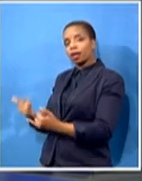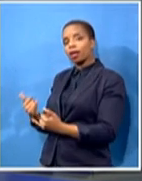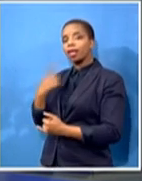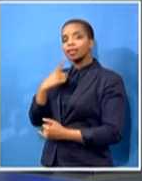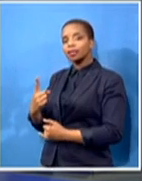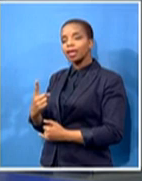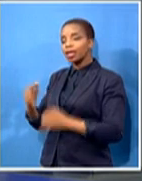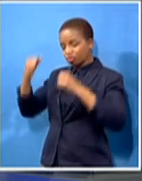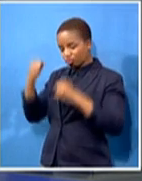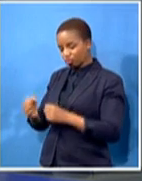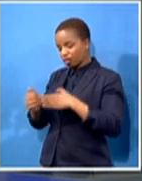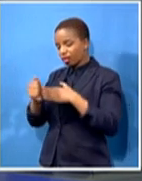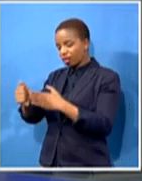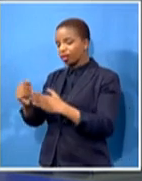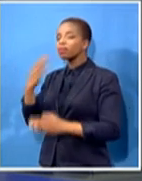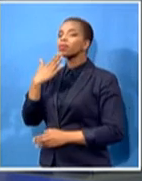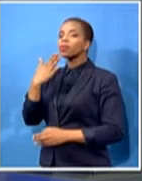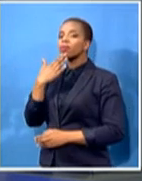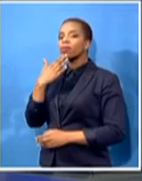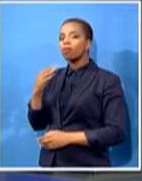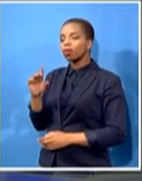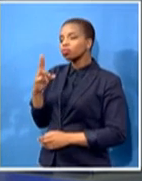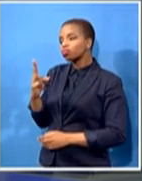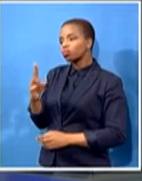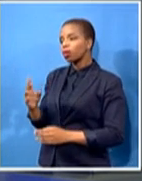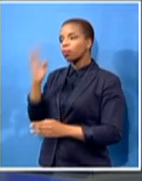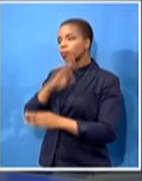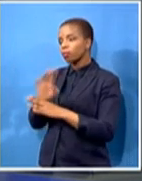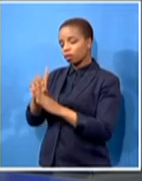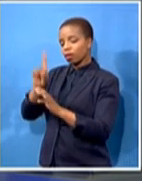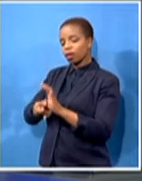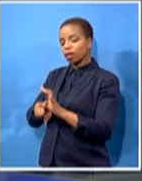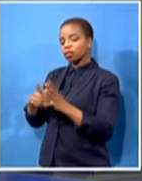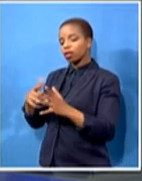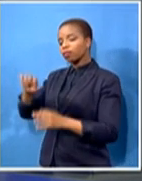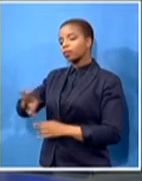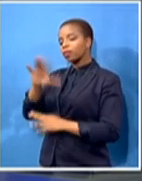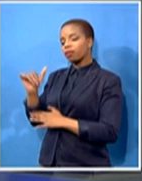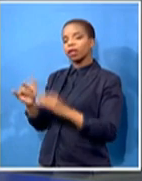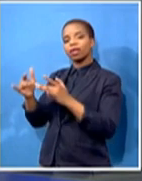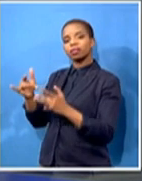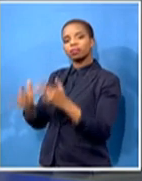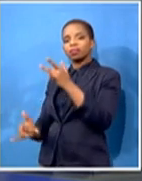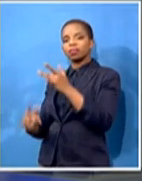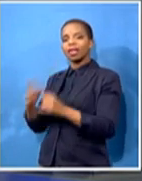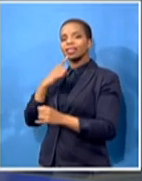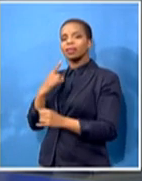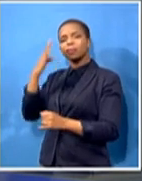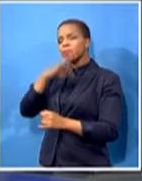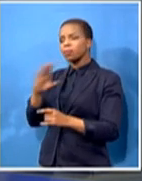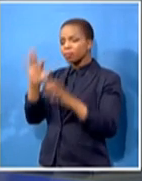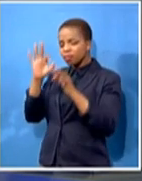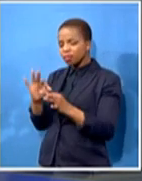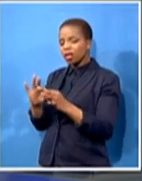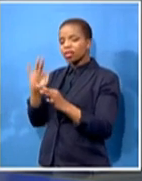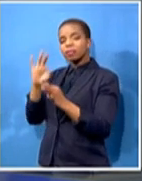a disqualification of the South African link saying not enough specific information. What are your initial thoughts about that briefing?